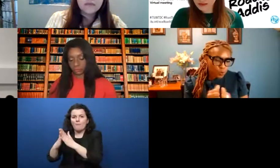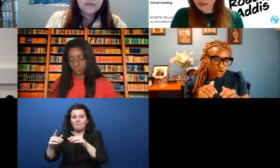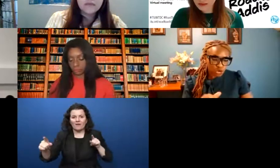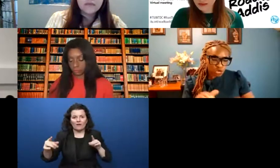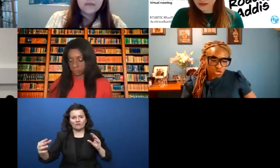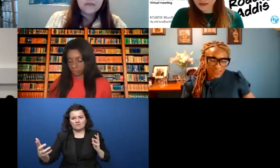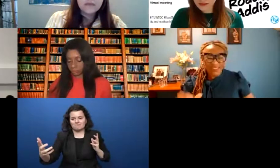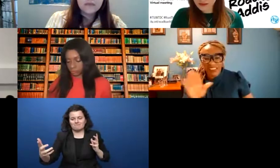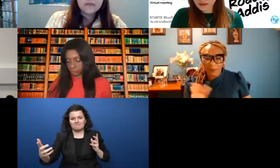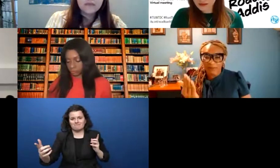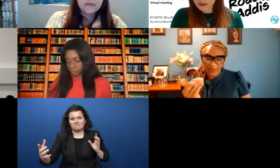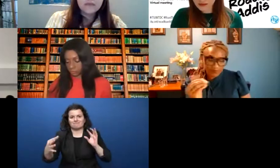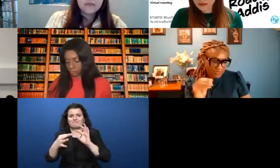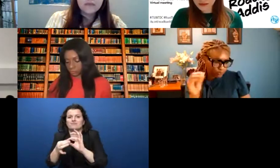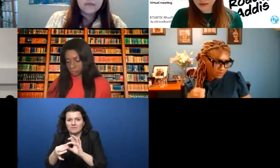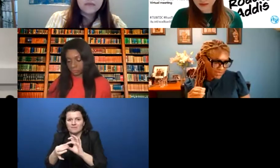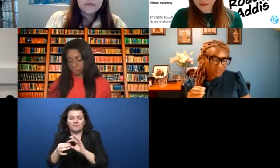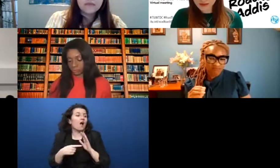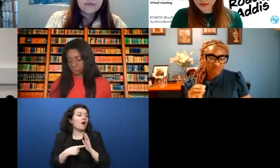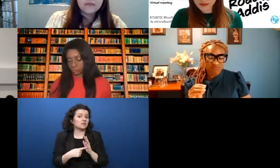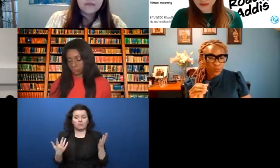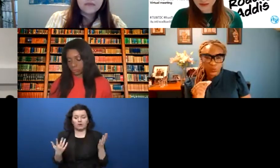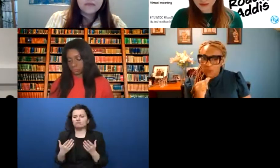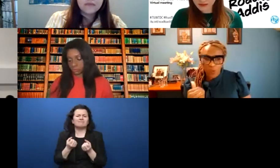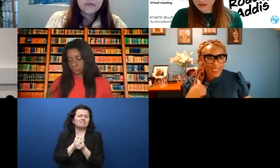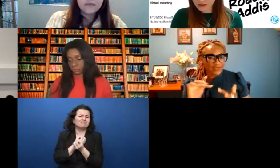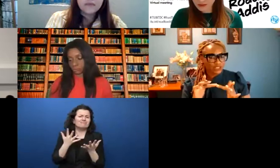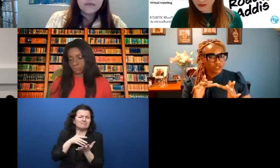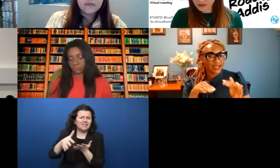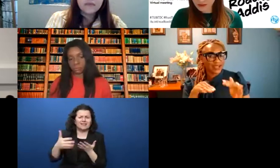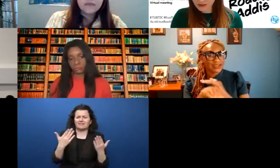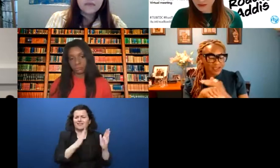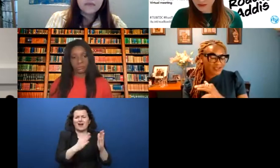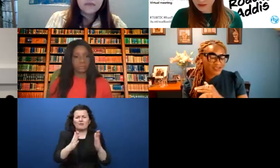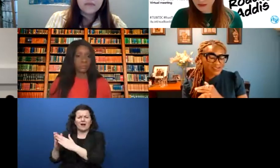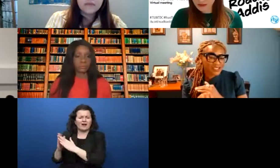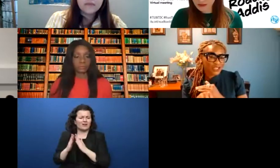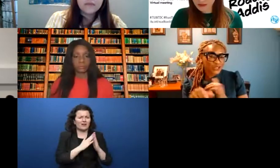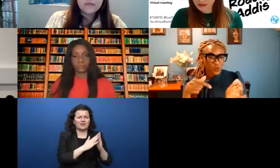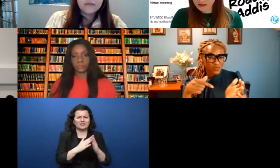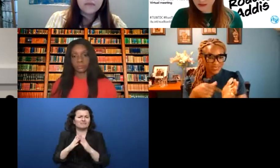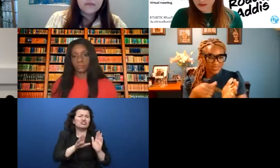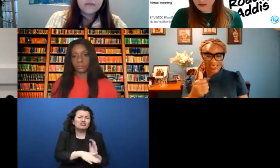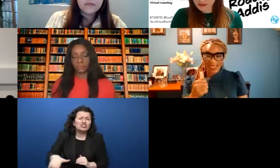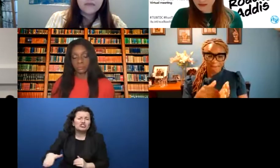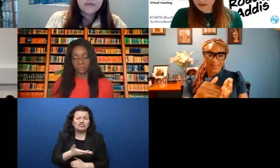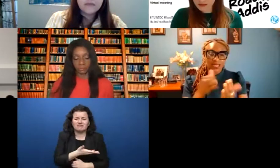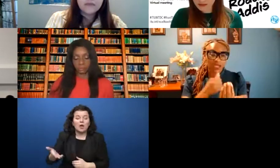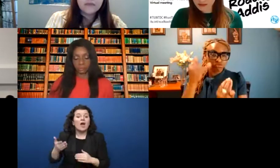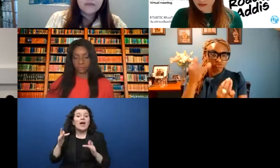There are millions of households now with children, about 15% who do not have Internet access.